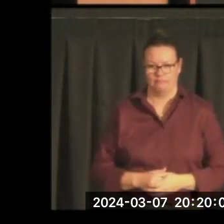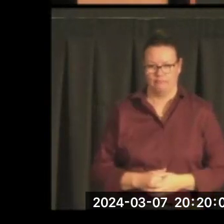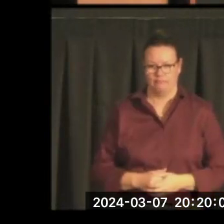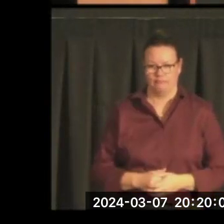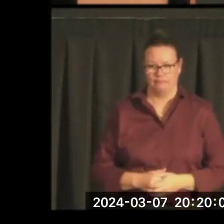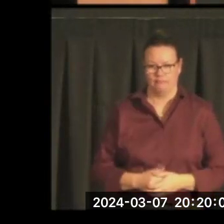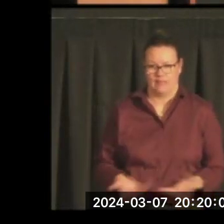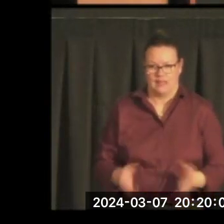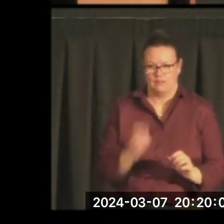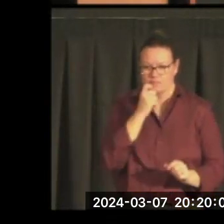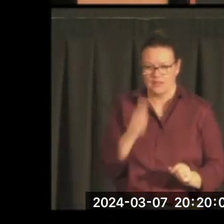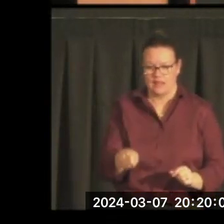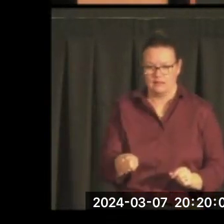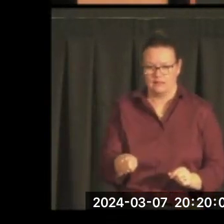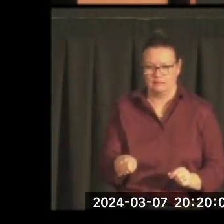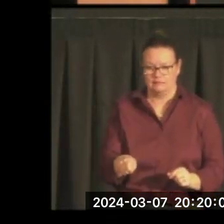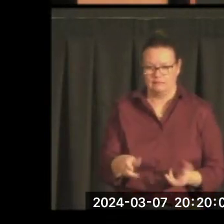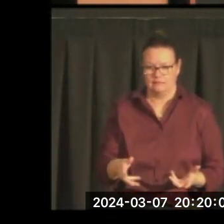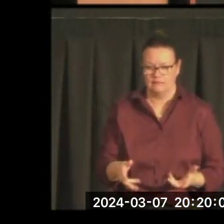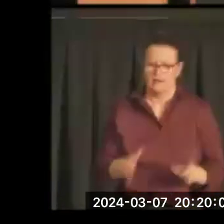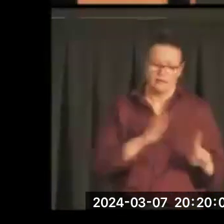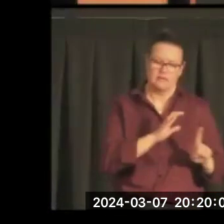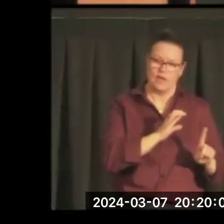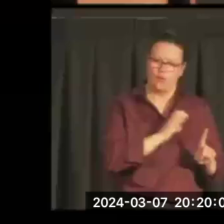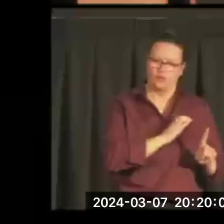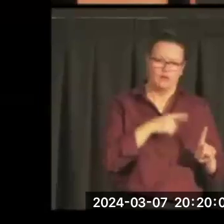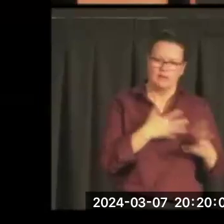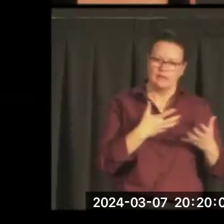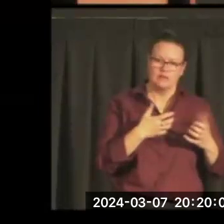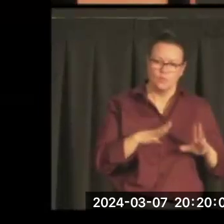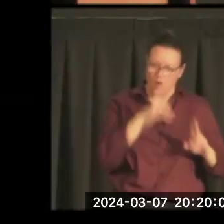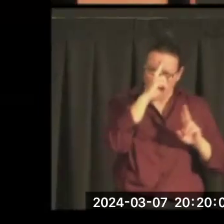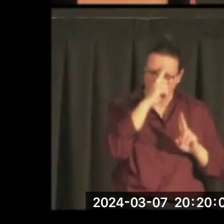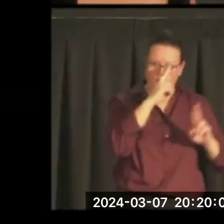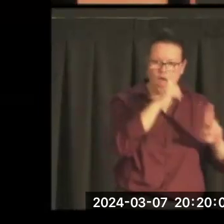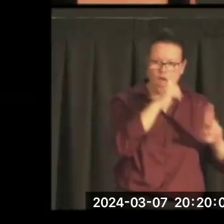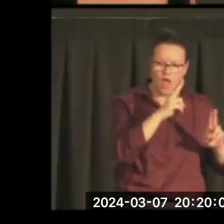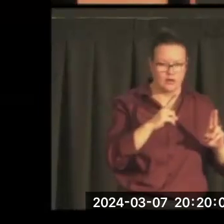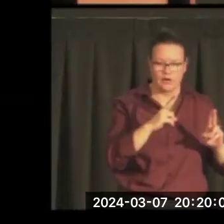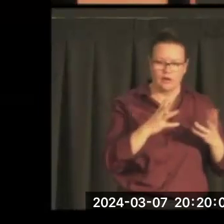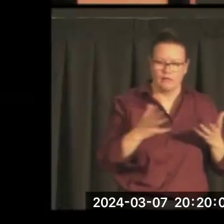This brings me to a question of character, right? And I want to conclude on this point.